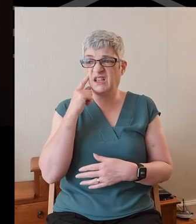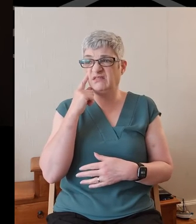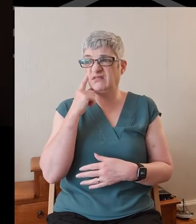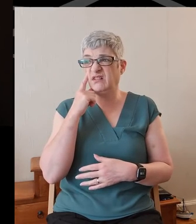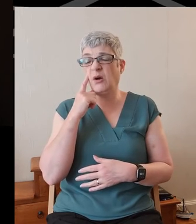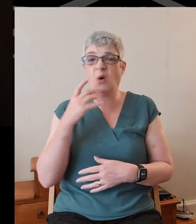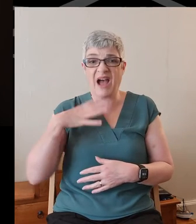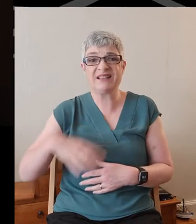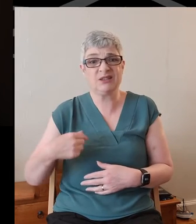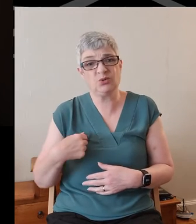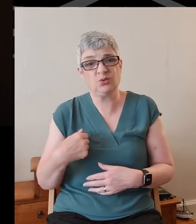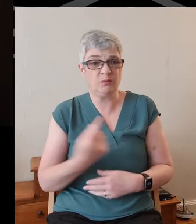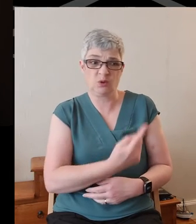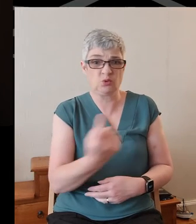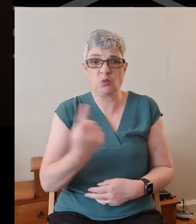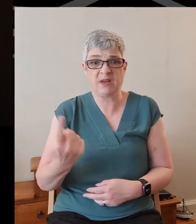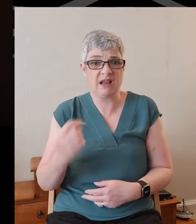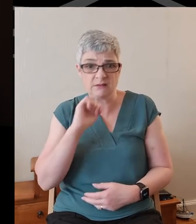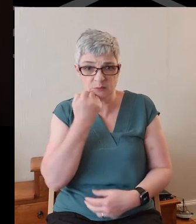else will.